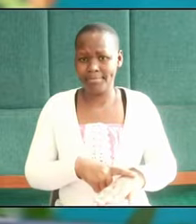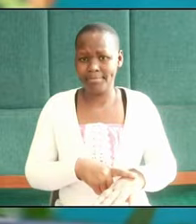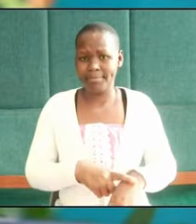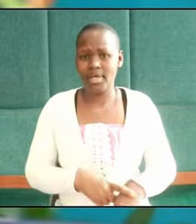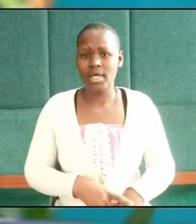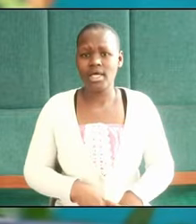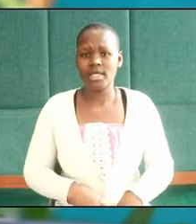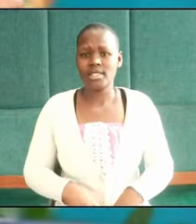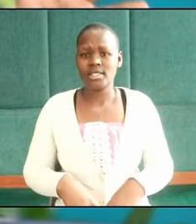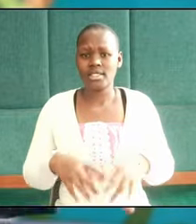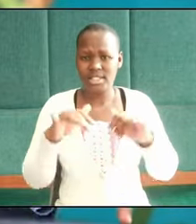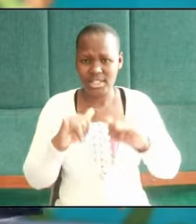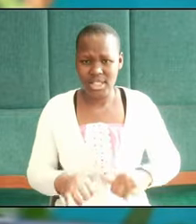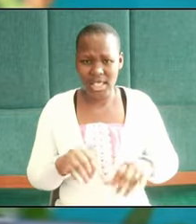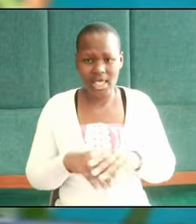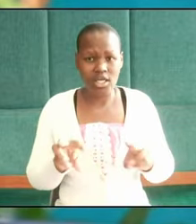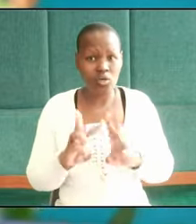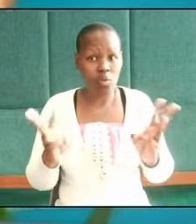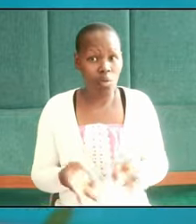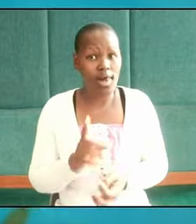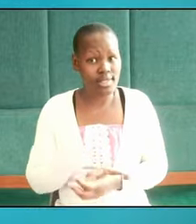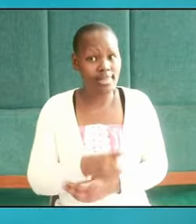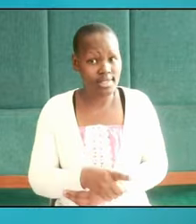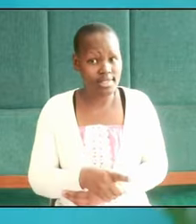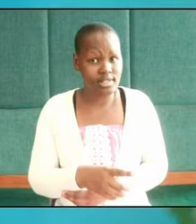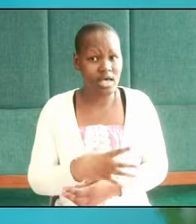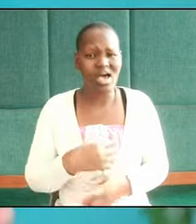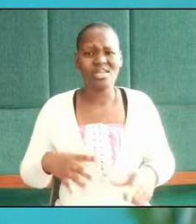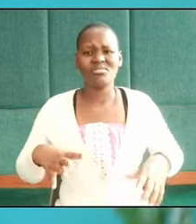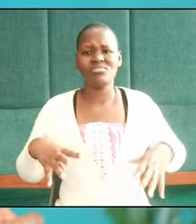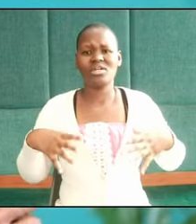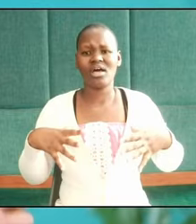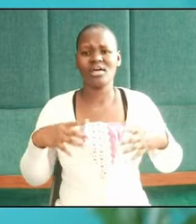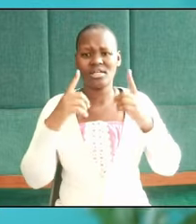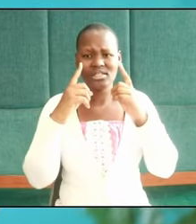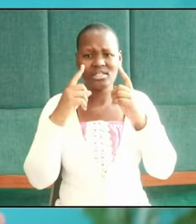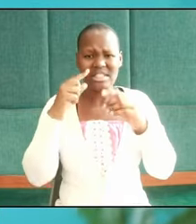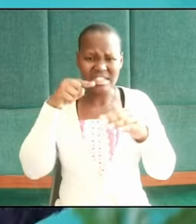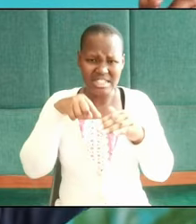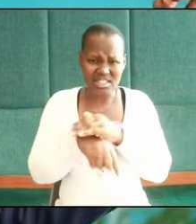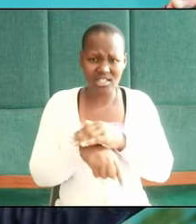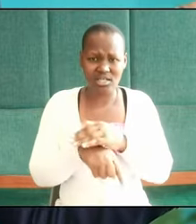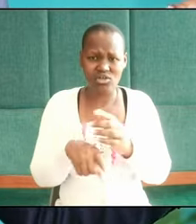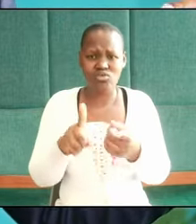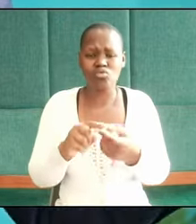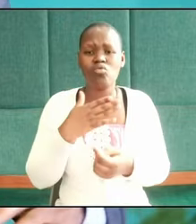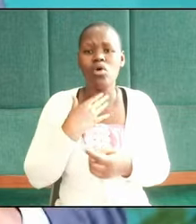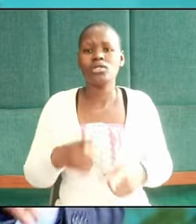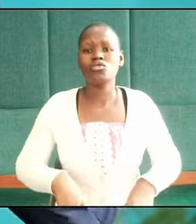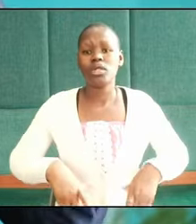confinement is still in this world and with pride they seem to want to live